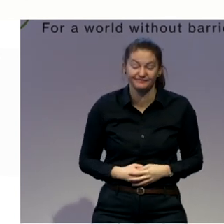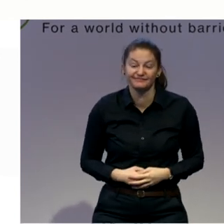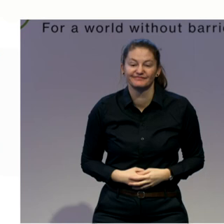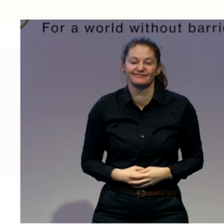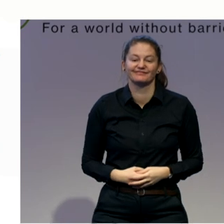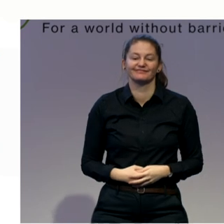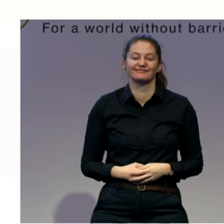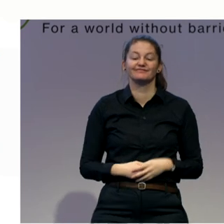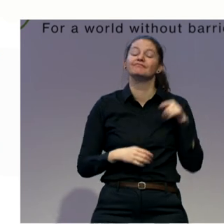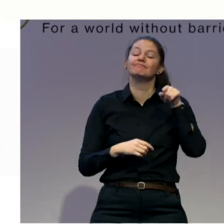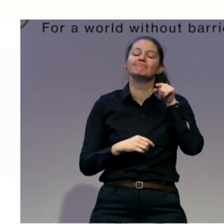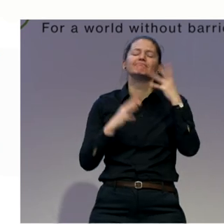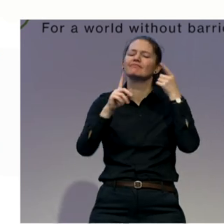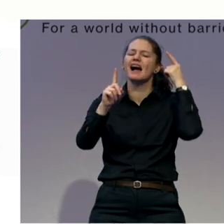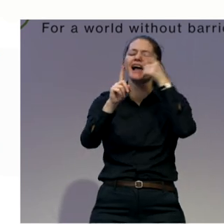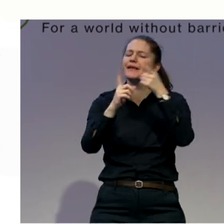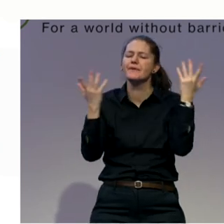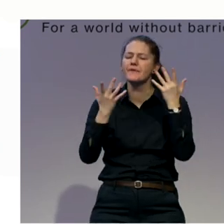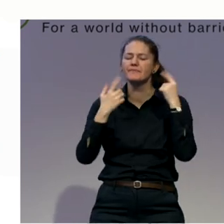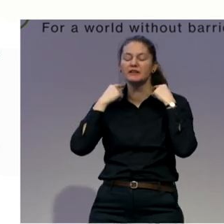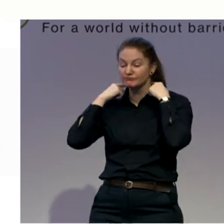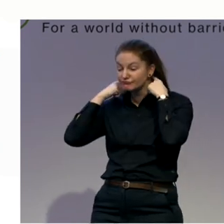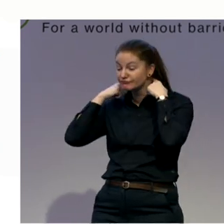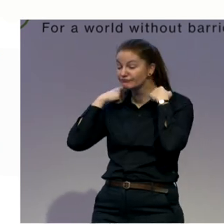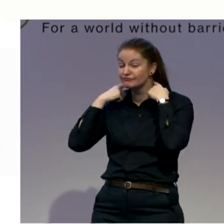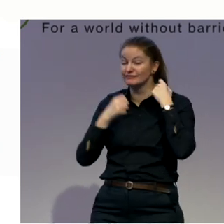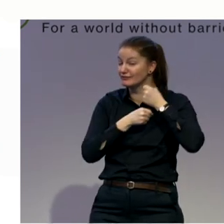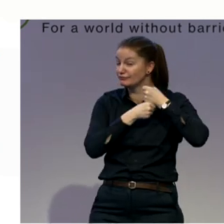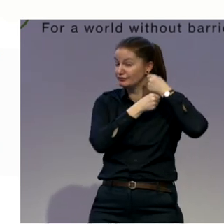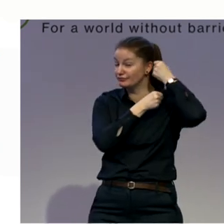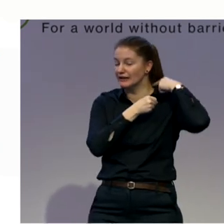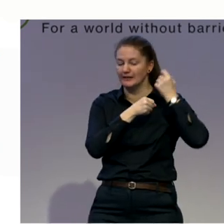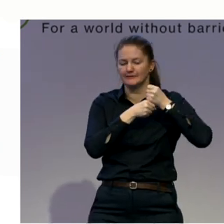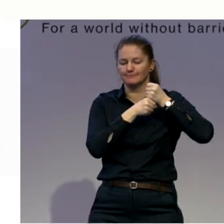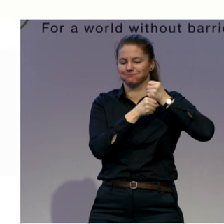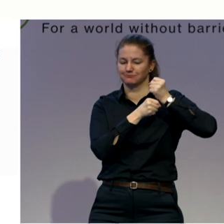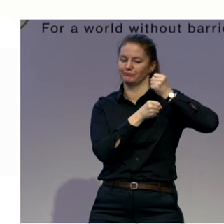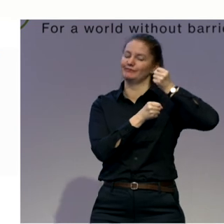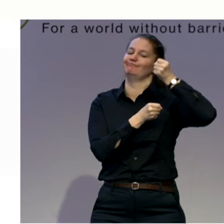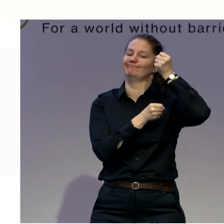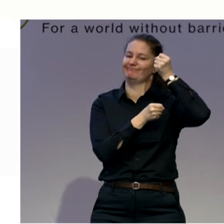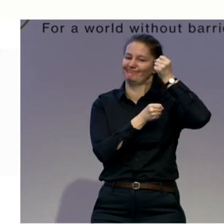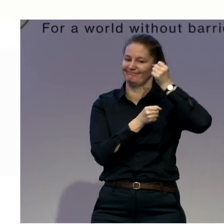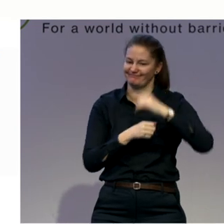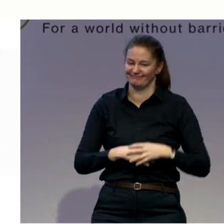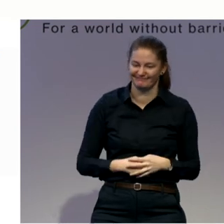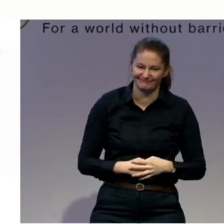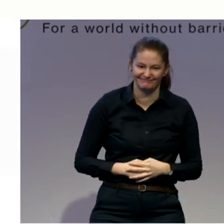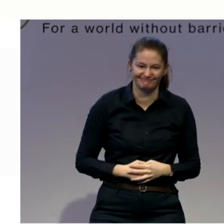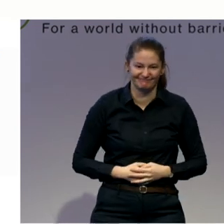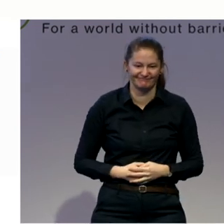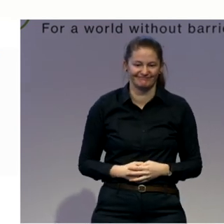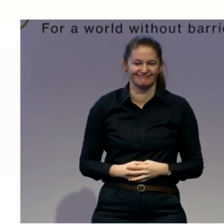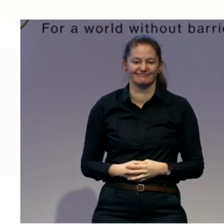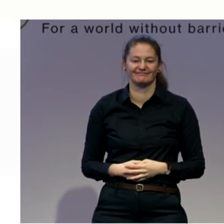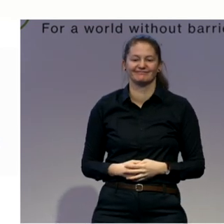Uh-huh. And lengthening of your spine is about Pilates. In Pilates. Pilates, we always become